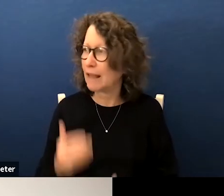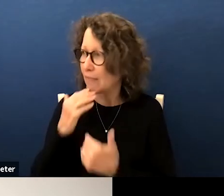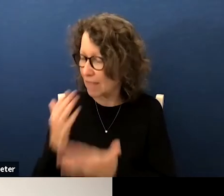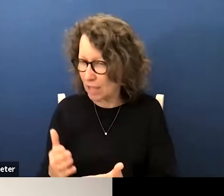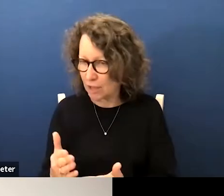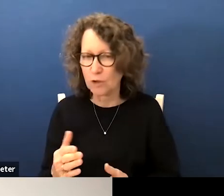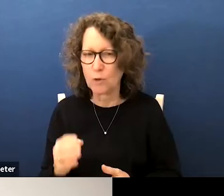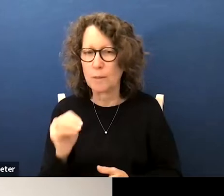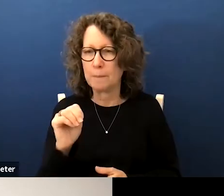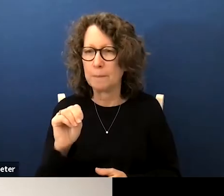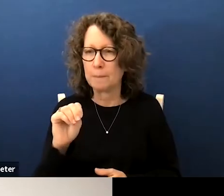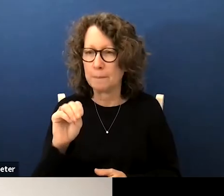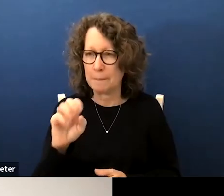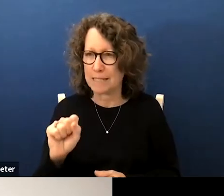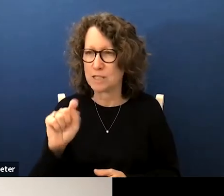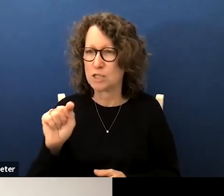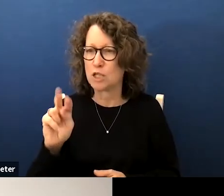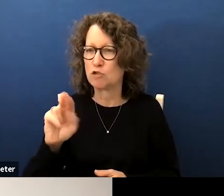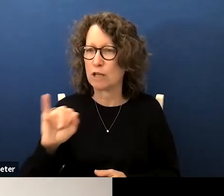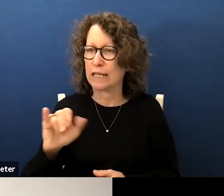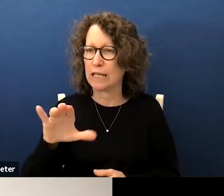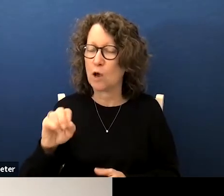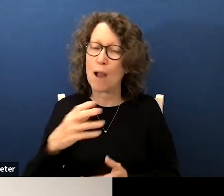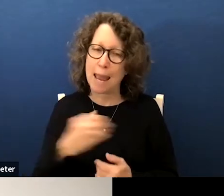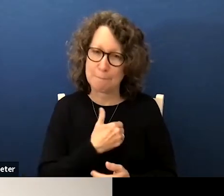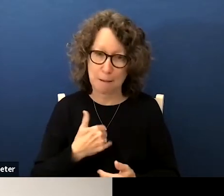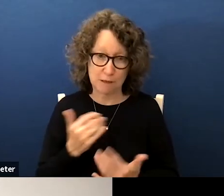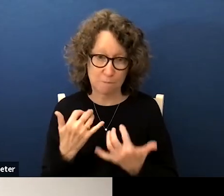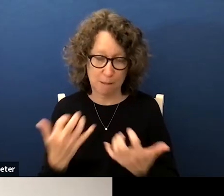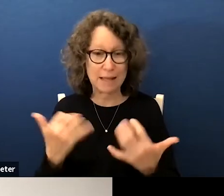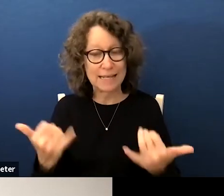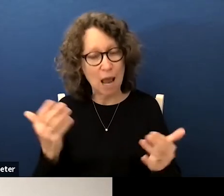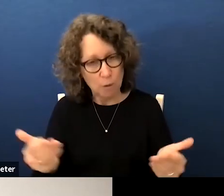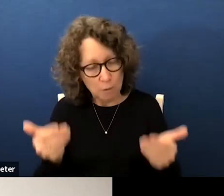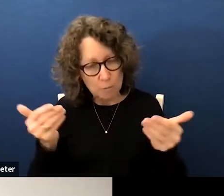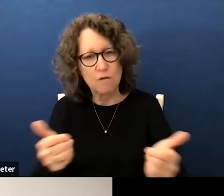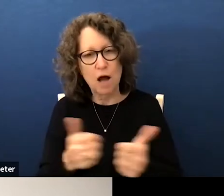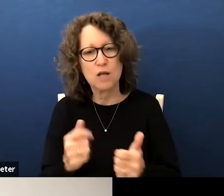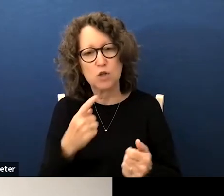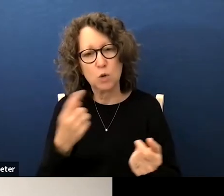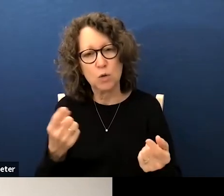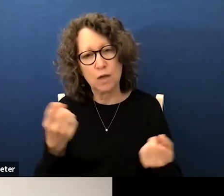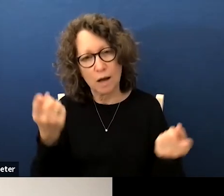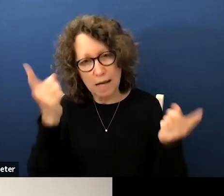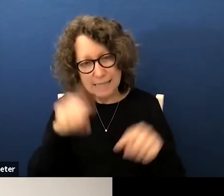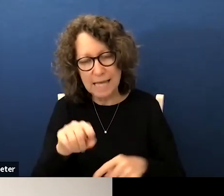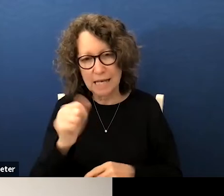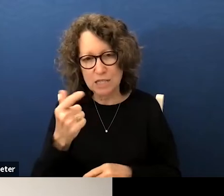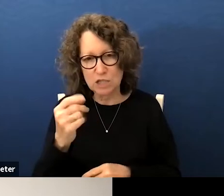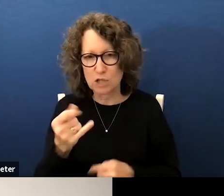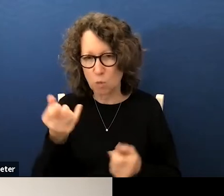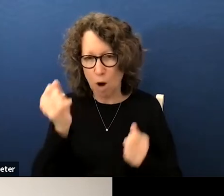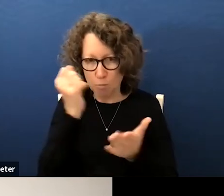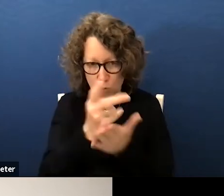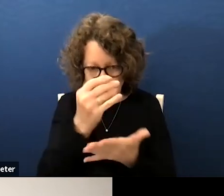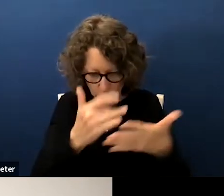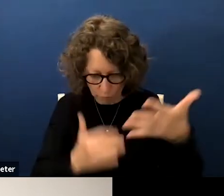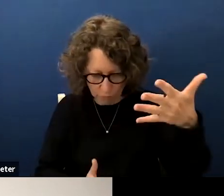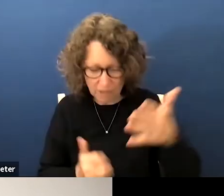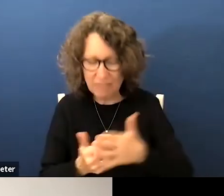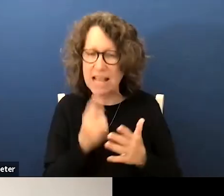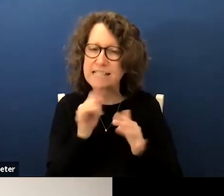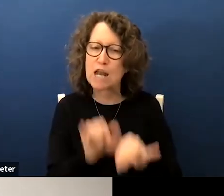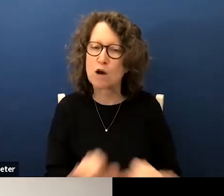much mr jio and members of the public at this time we will move on to the consent agenda to approve the items that are considered